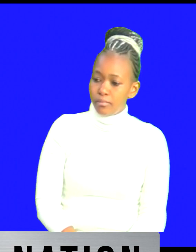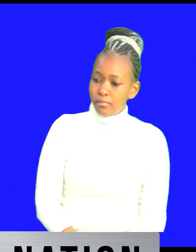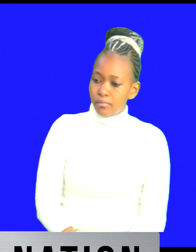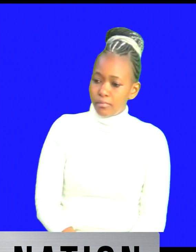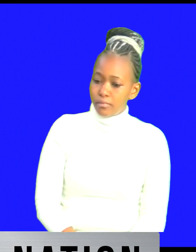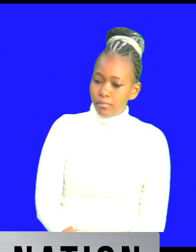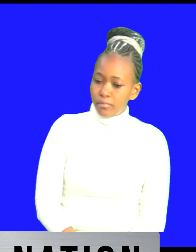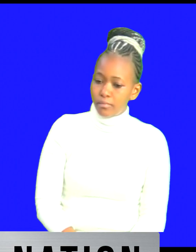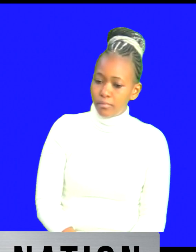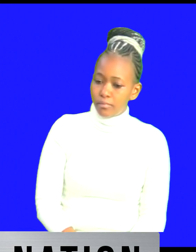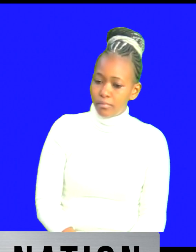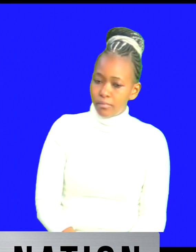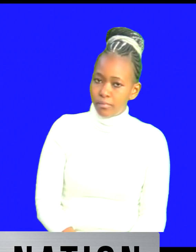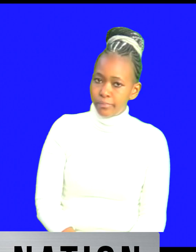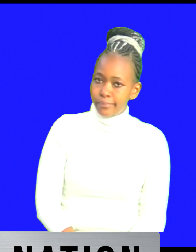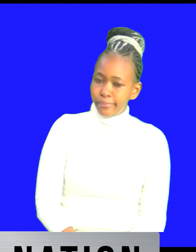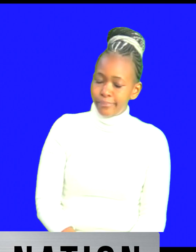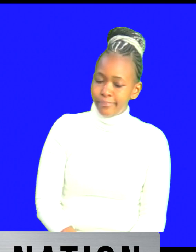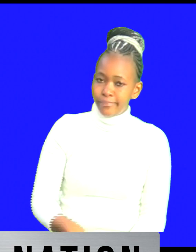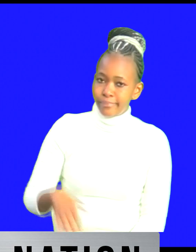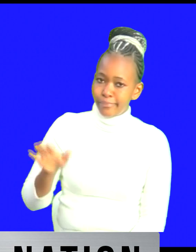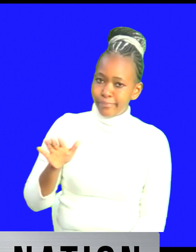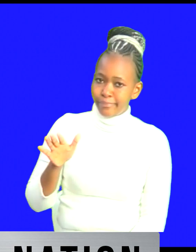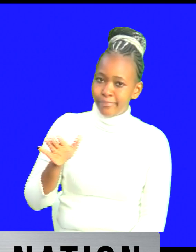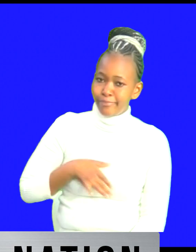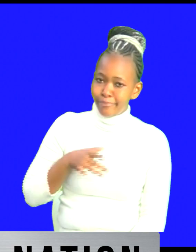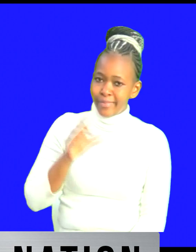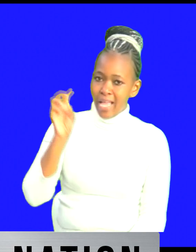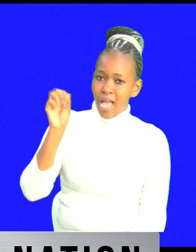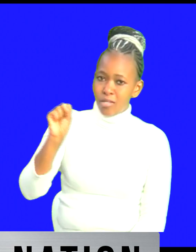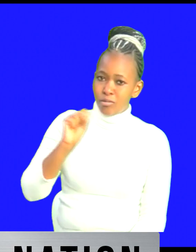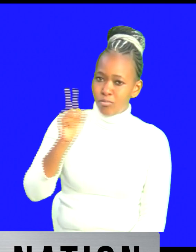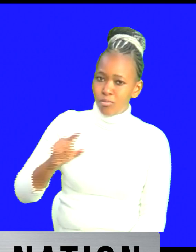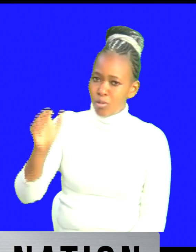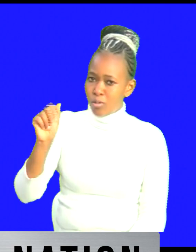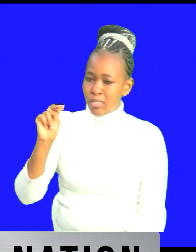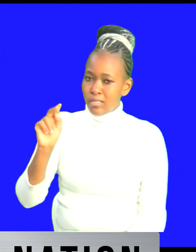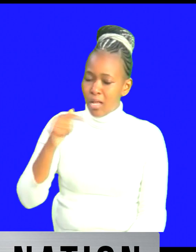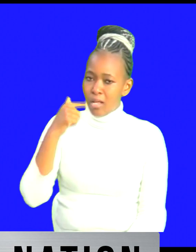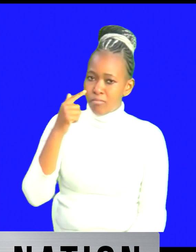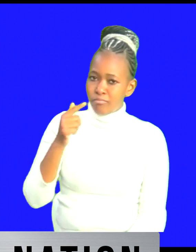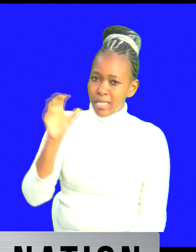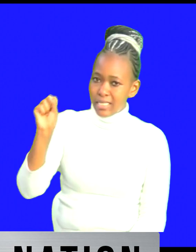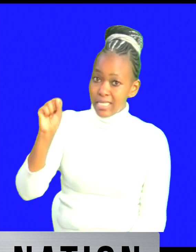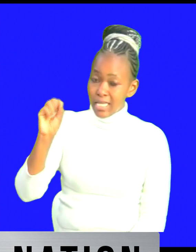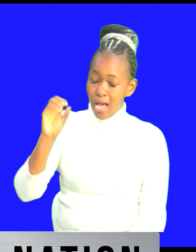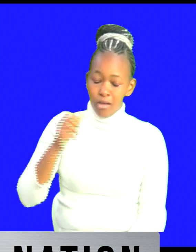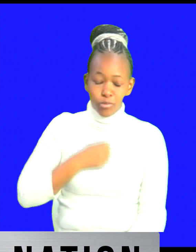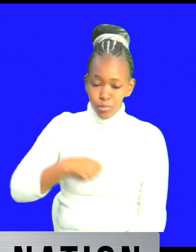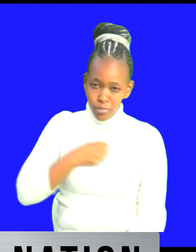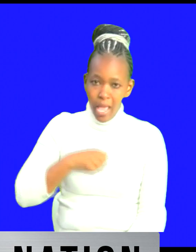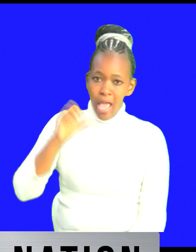wow um susan doing the correct thing who else is doing the right thing uh how is our sports